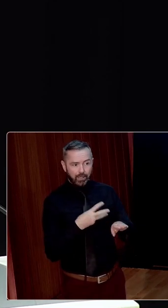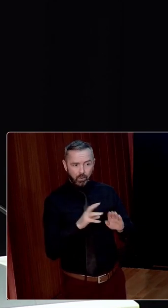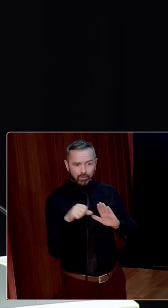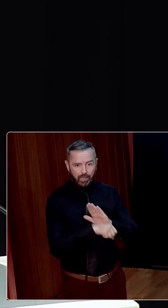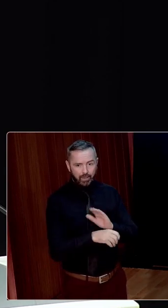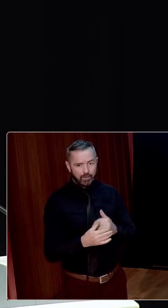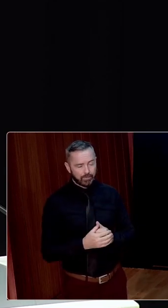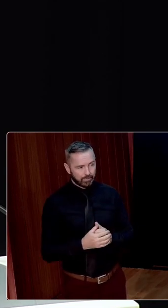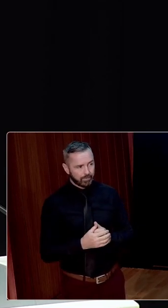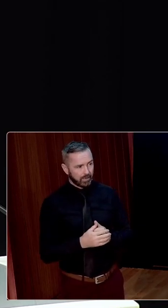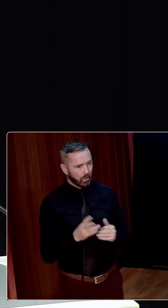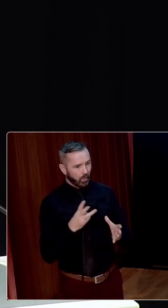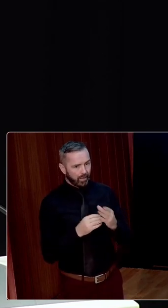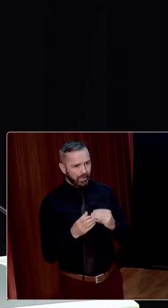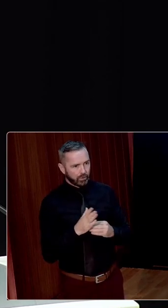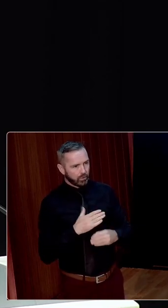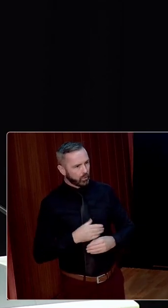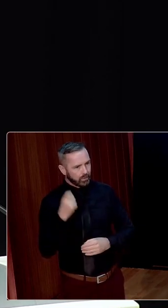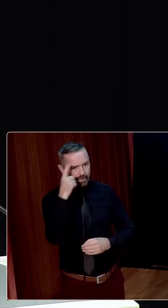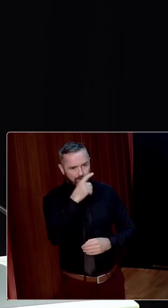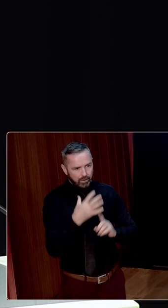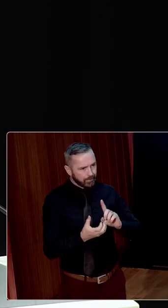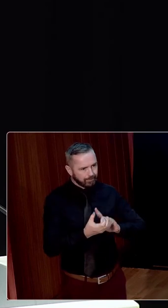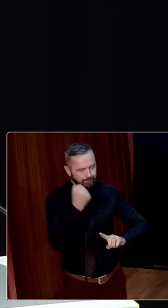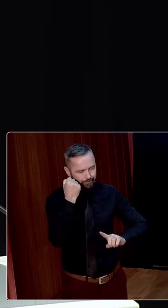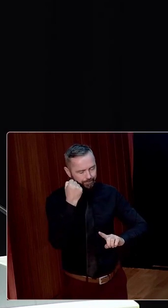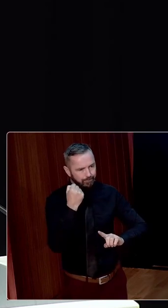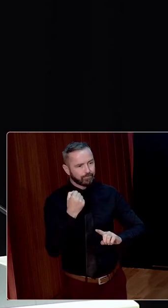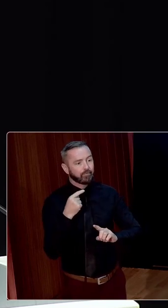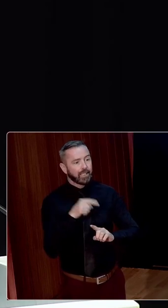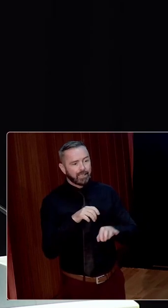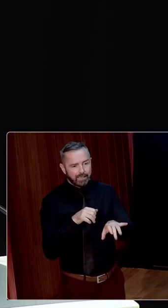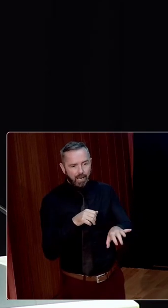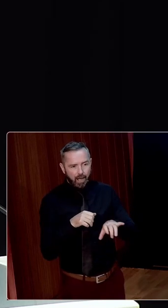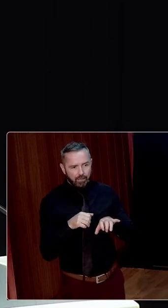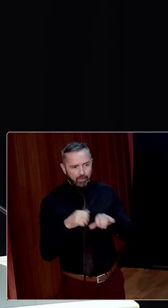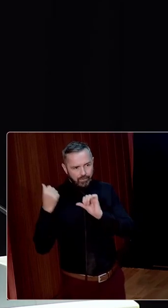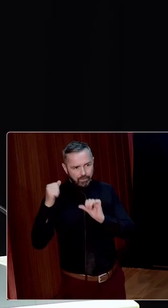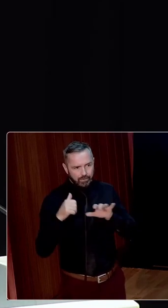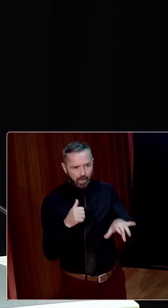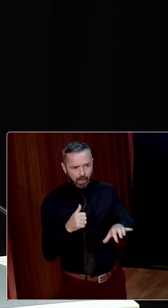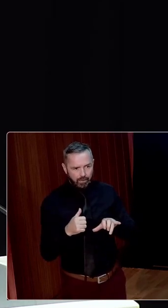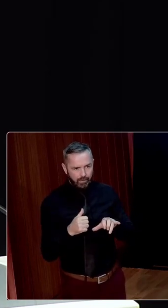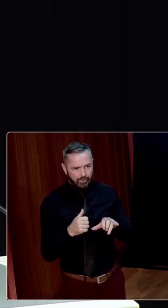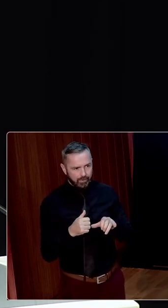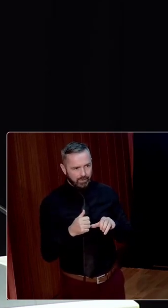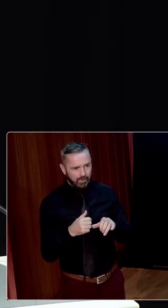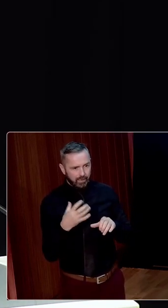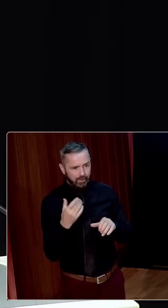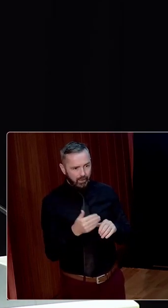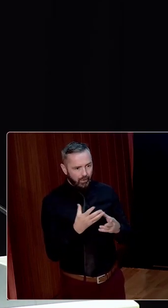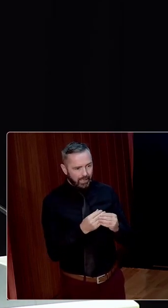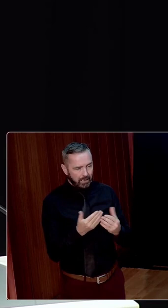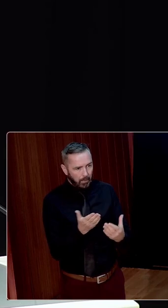they failed, when the obstacles were just too much. These archives are sites of encounters between families and